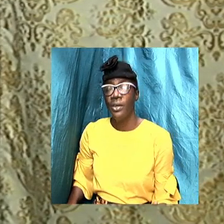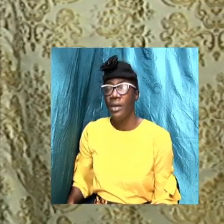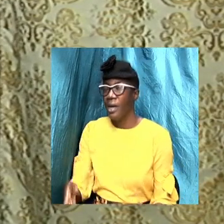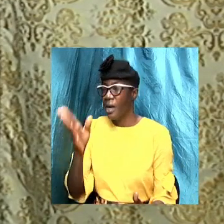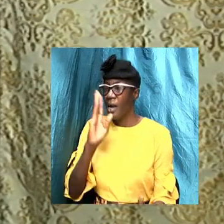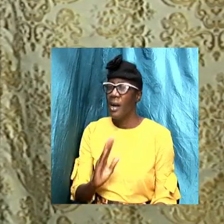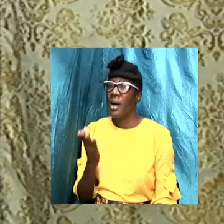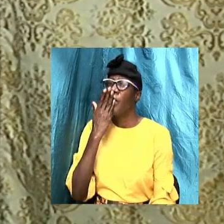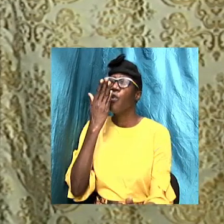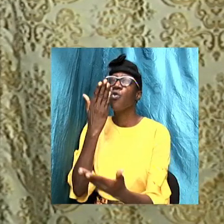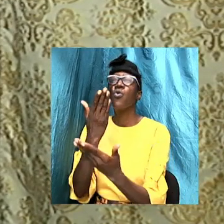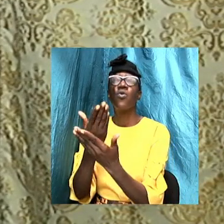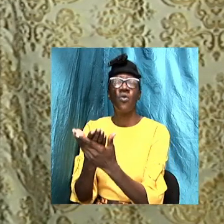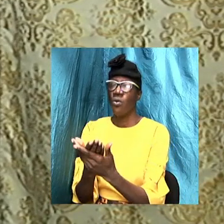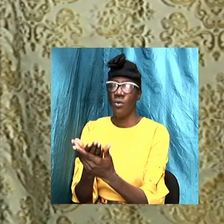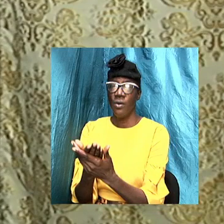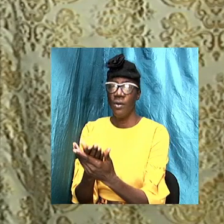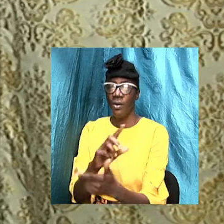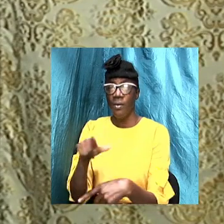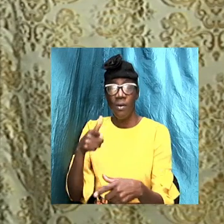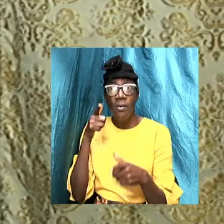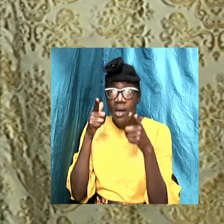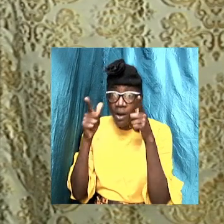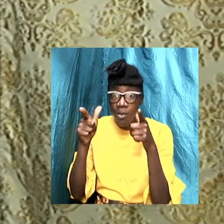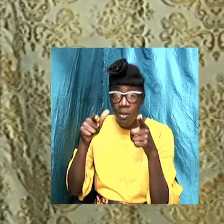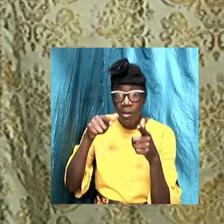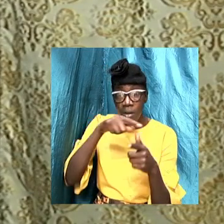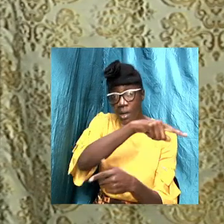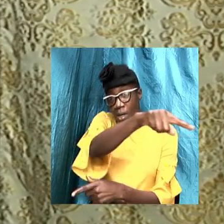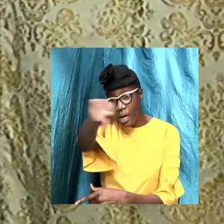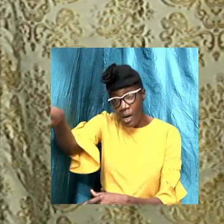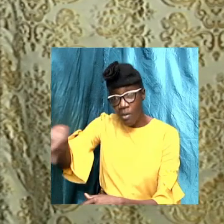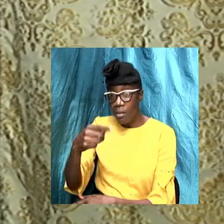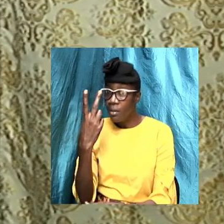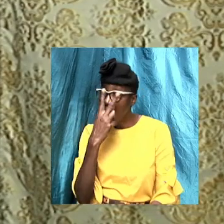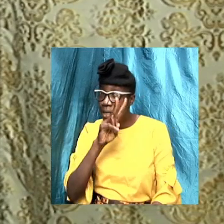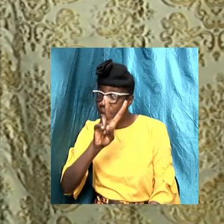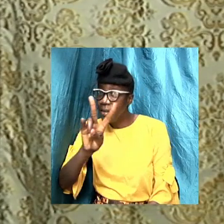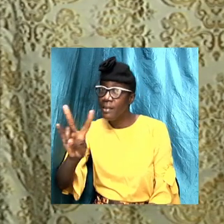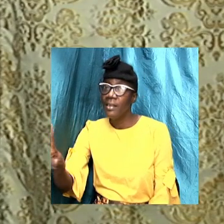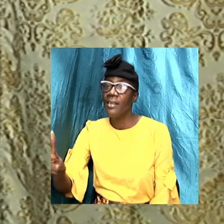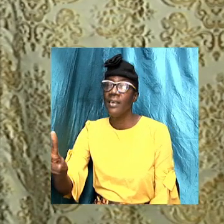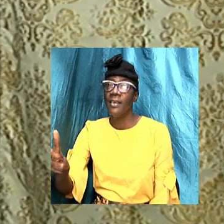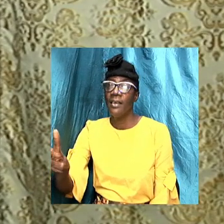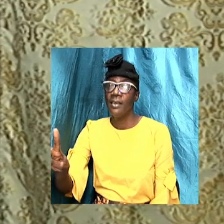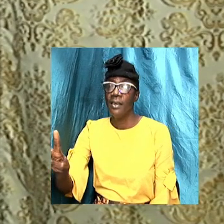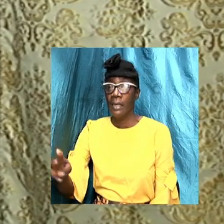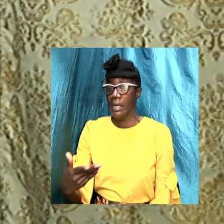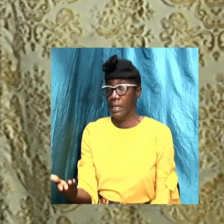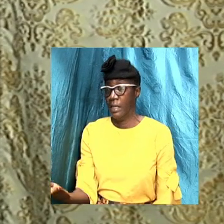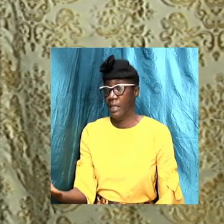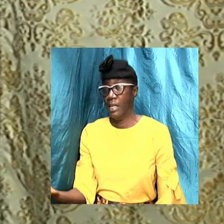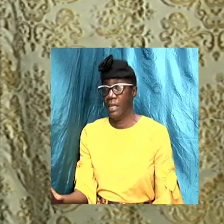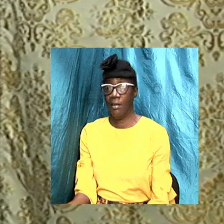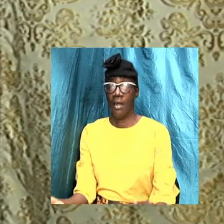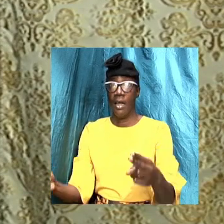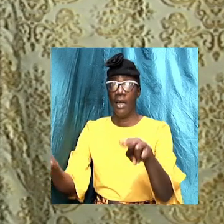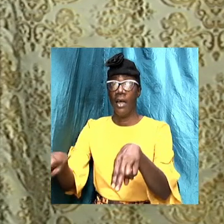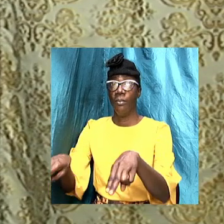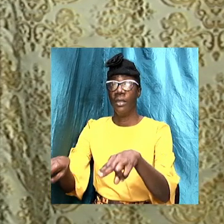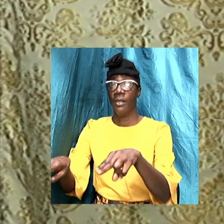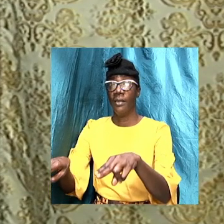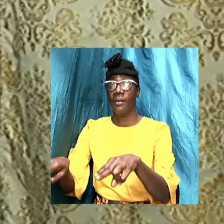is such a good God, you know, when we look around us and see the things that are happening,